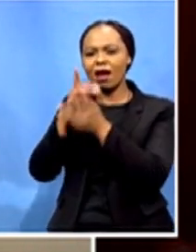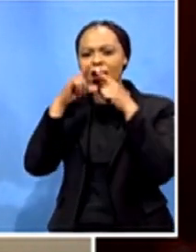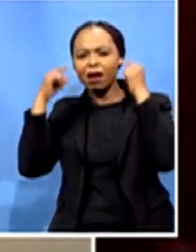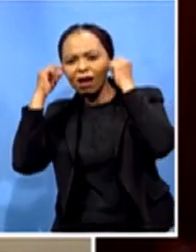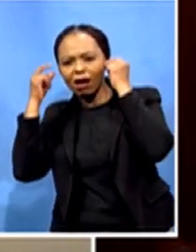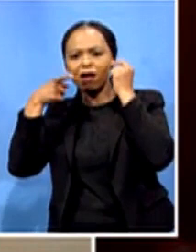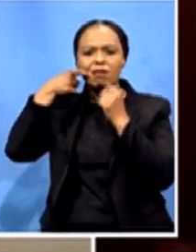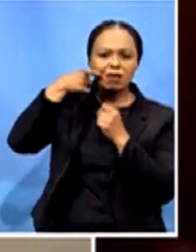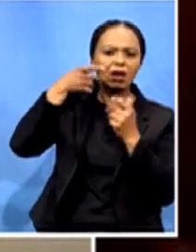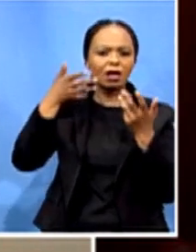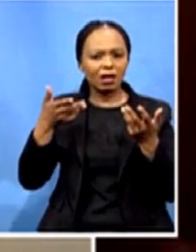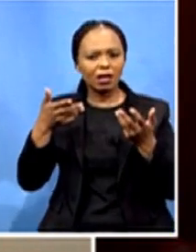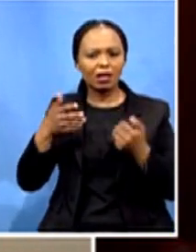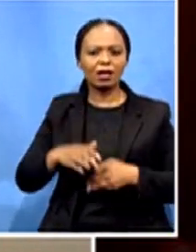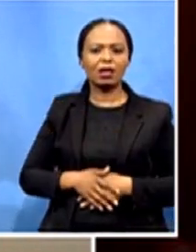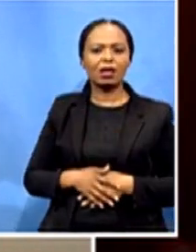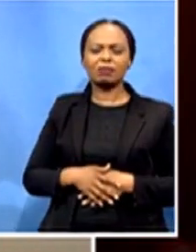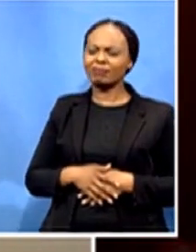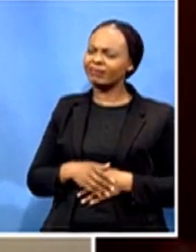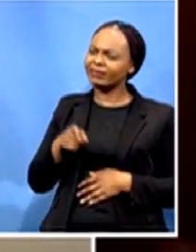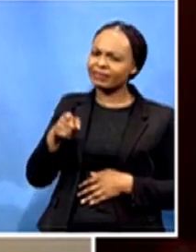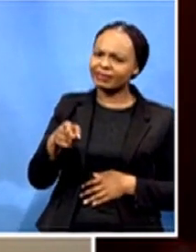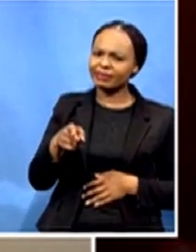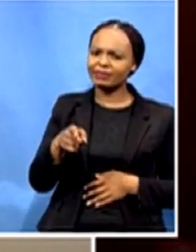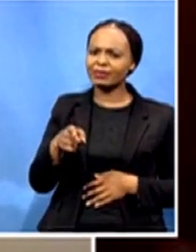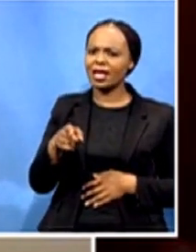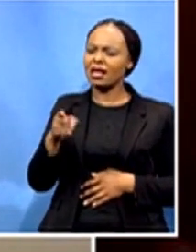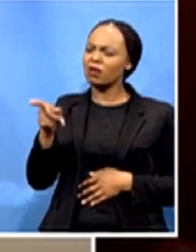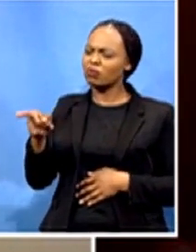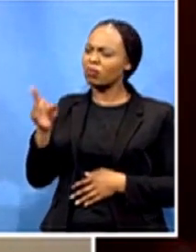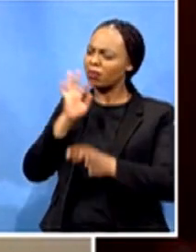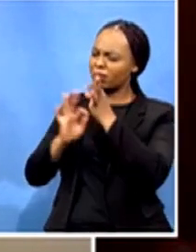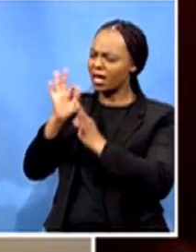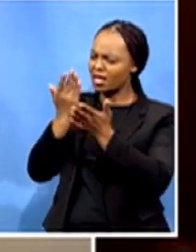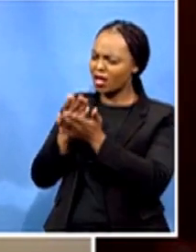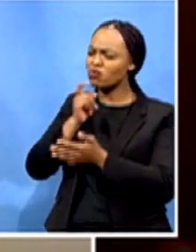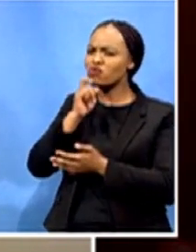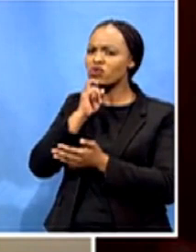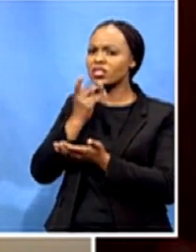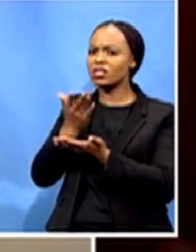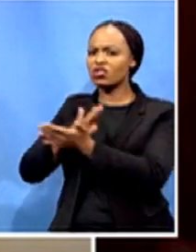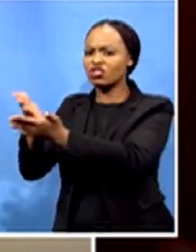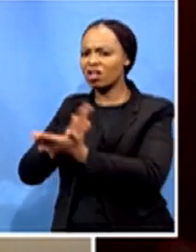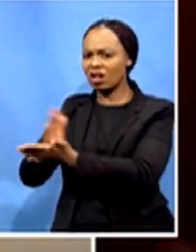those bespoke ventilators if you like where only one person will use the ventilator